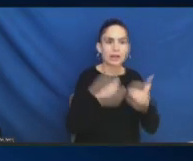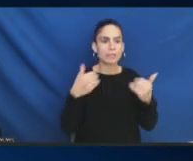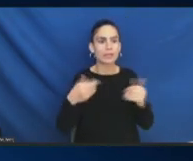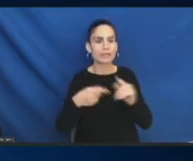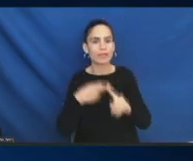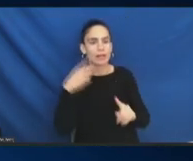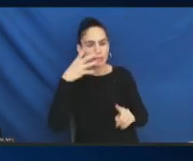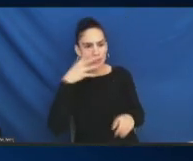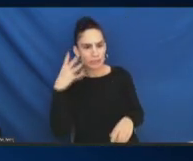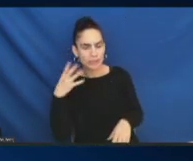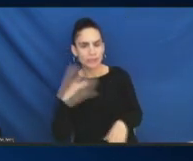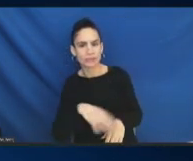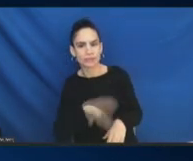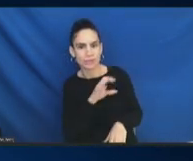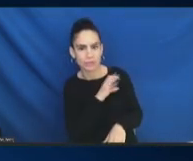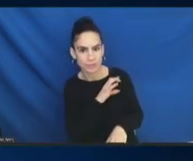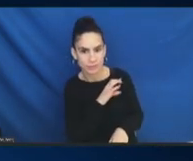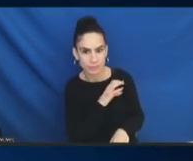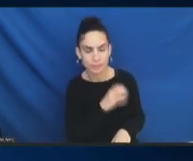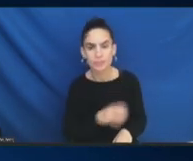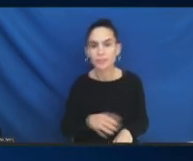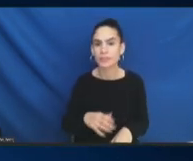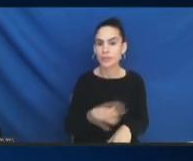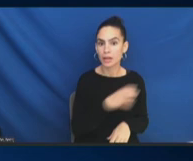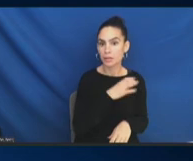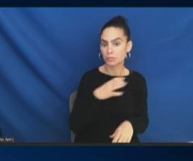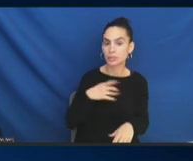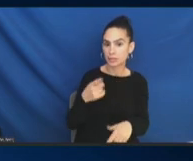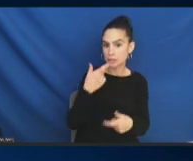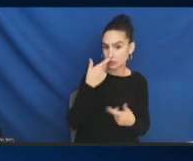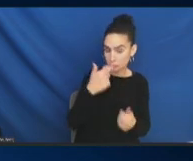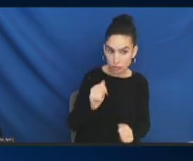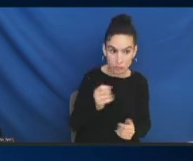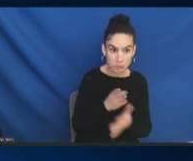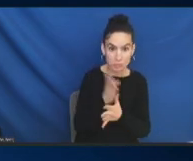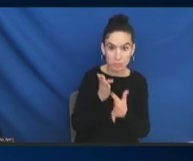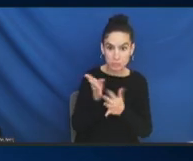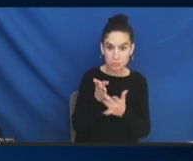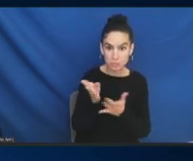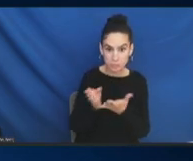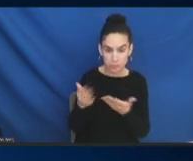that are interested in each of these committees now so we can start putting names behind this?